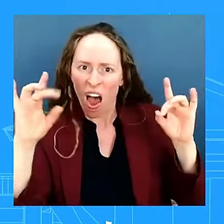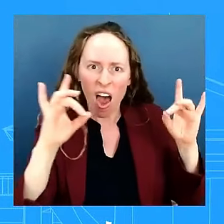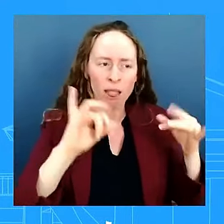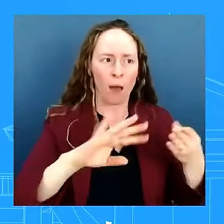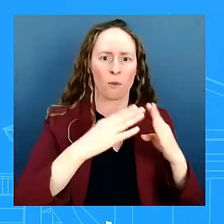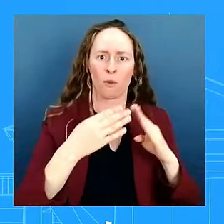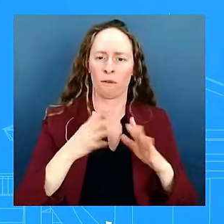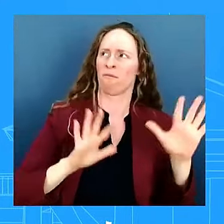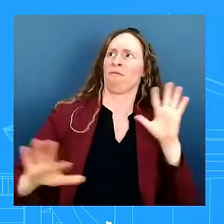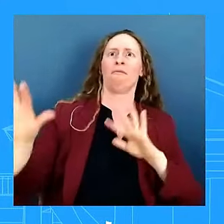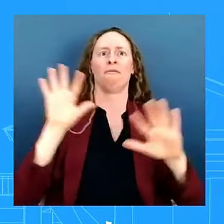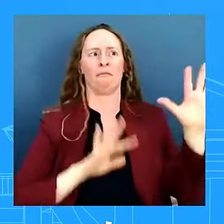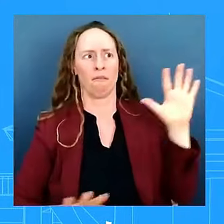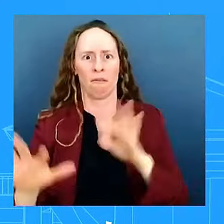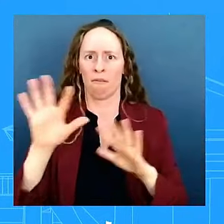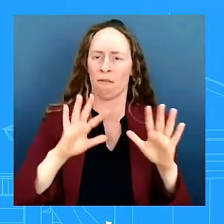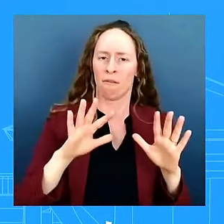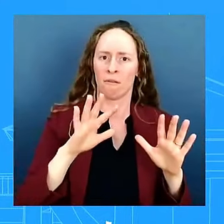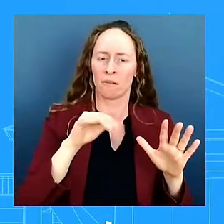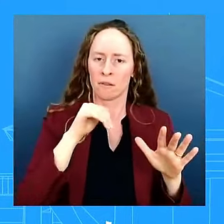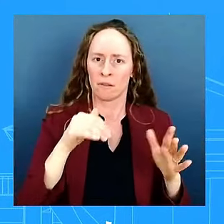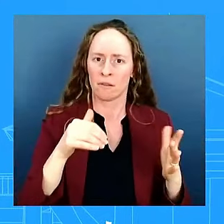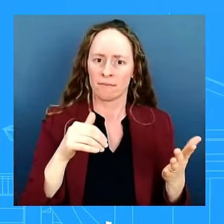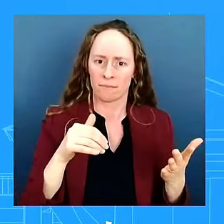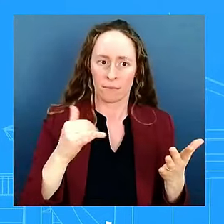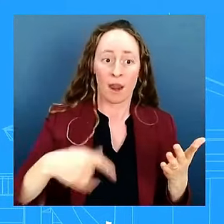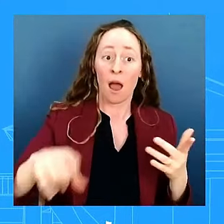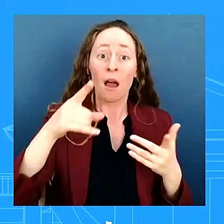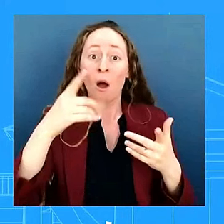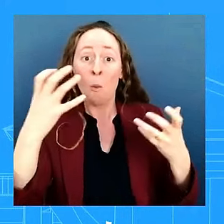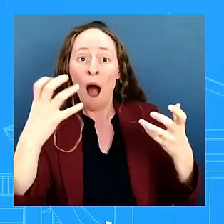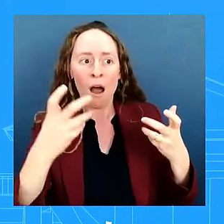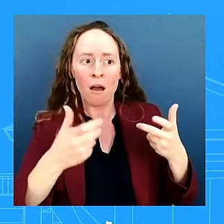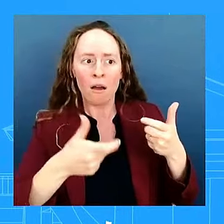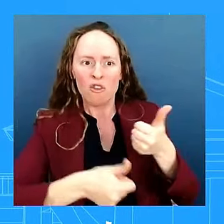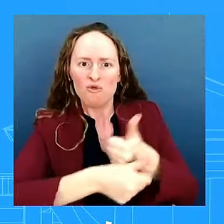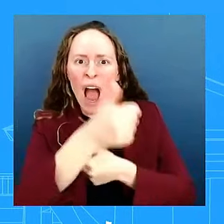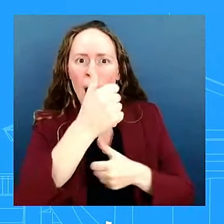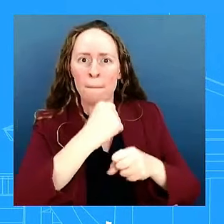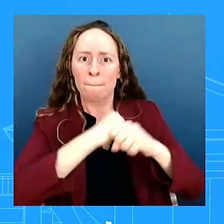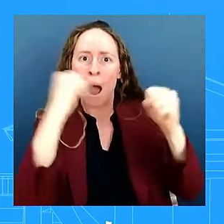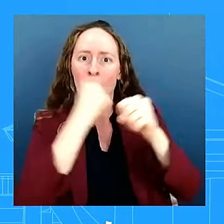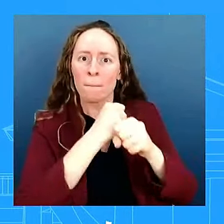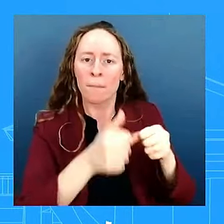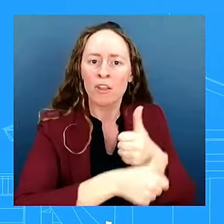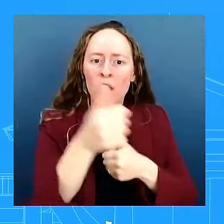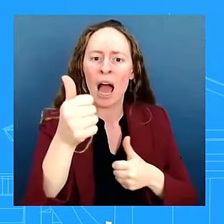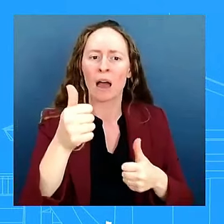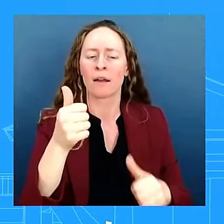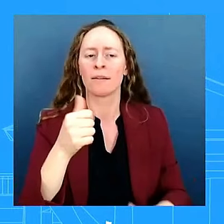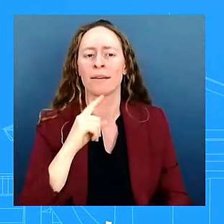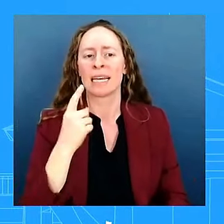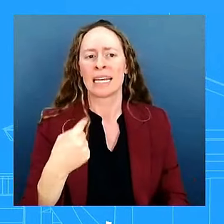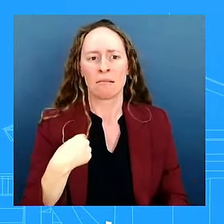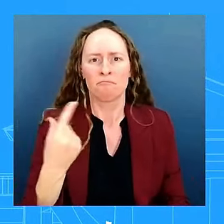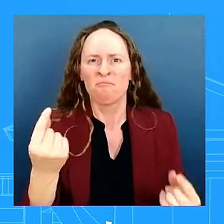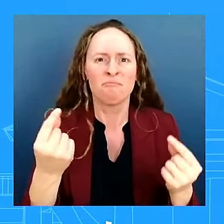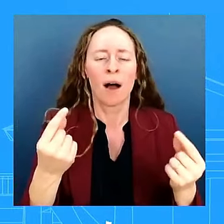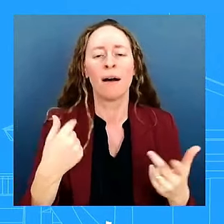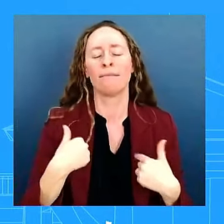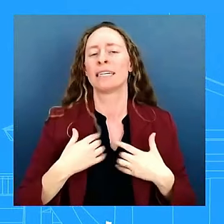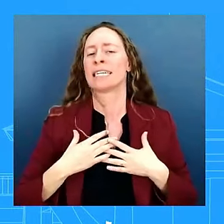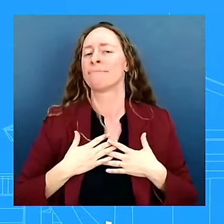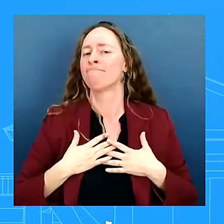to the bomb threats and get behind that there's an investigation that the local police are are looking into but we appreciate certainly the